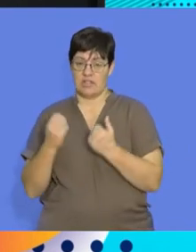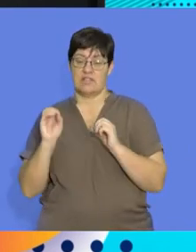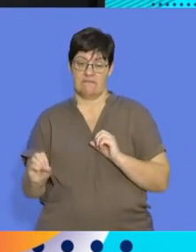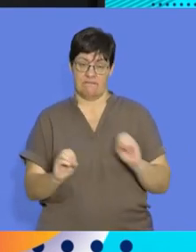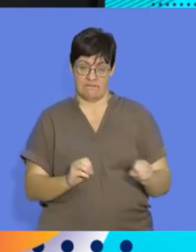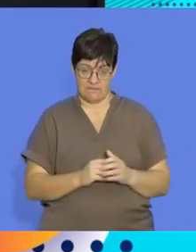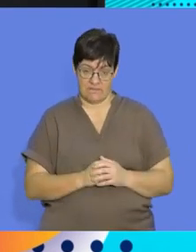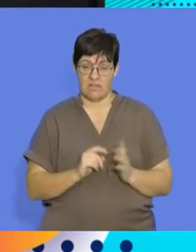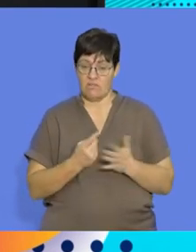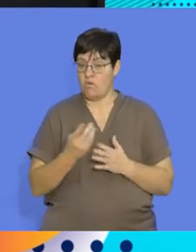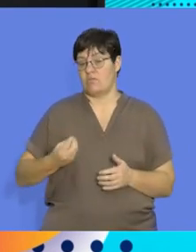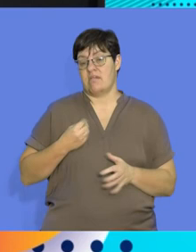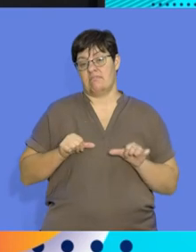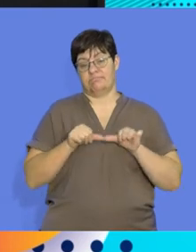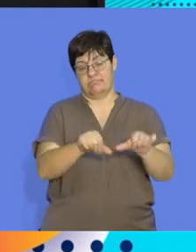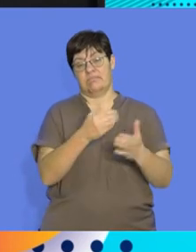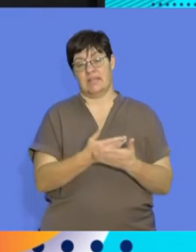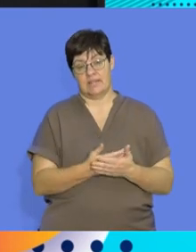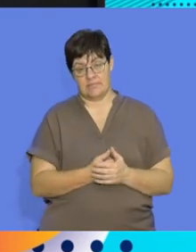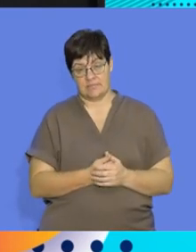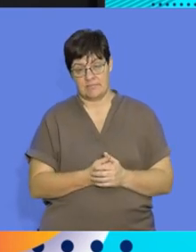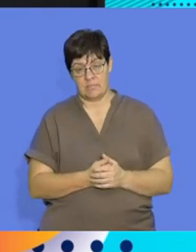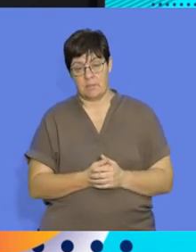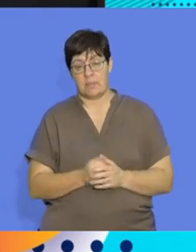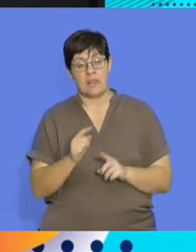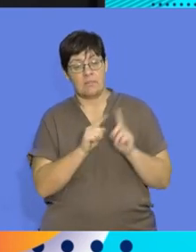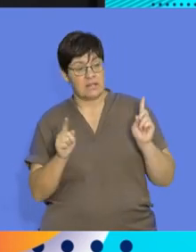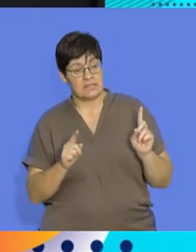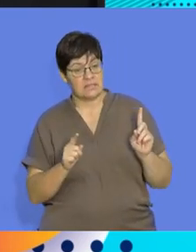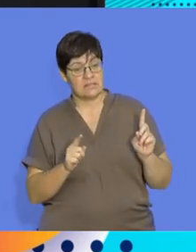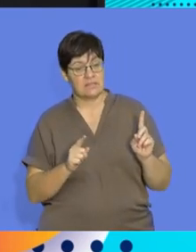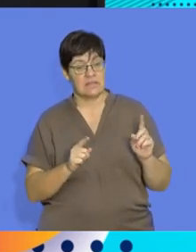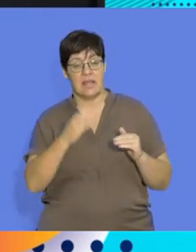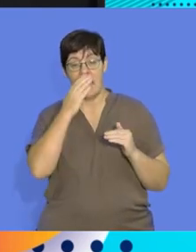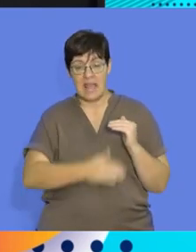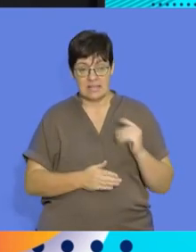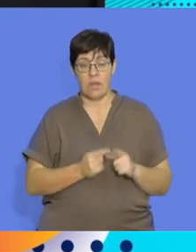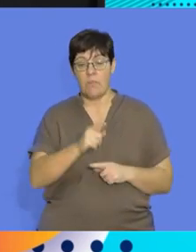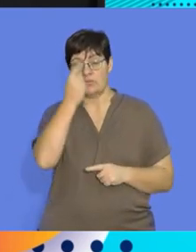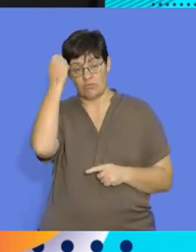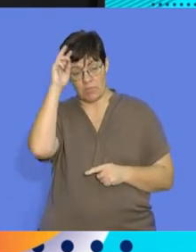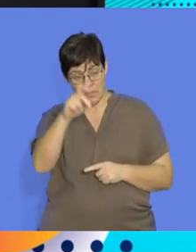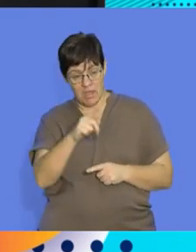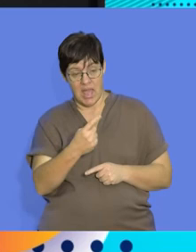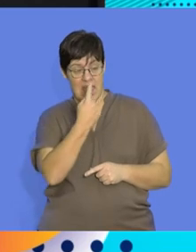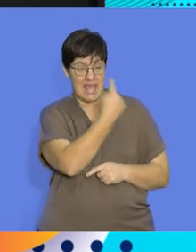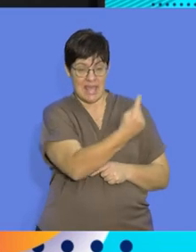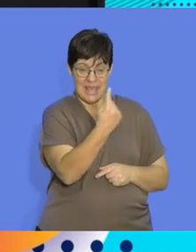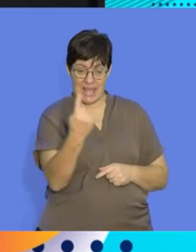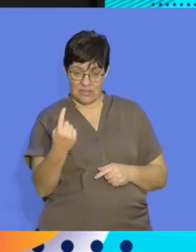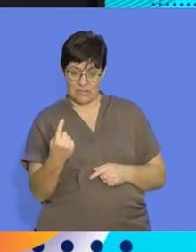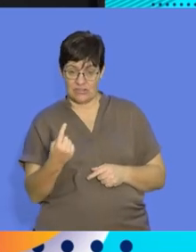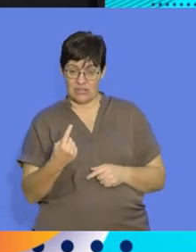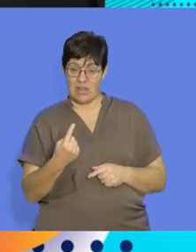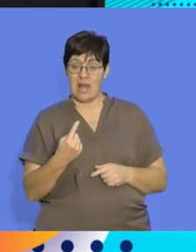challenges in terms of the young surviving. However, we need to recognize that at the end, every species that